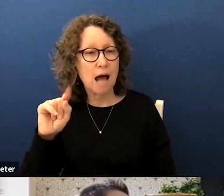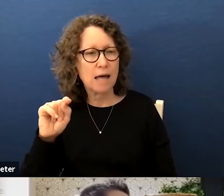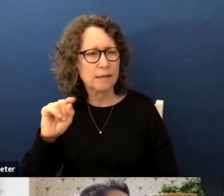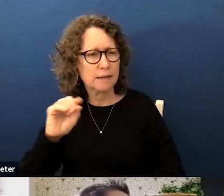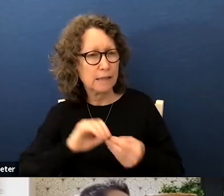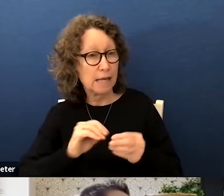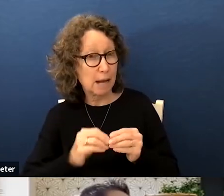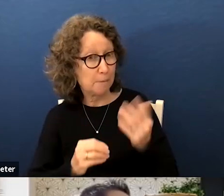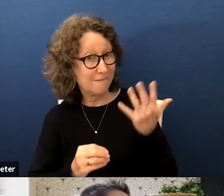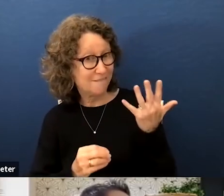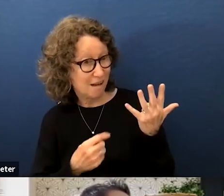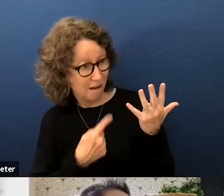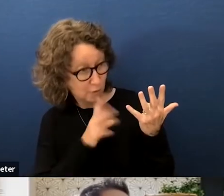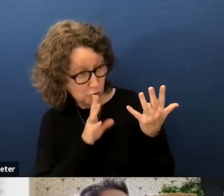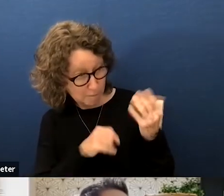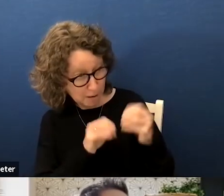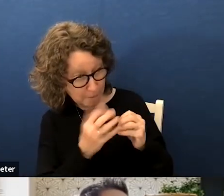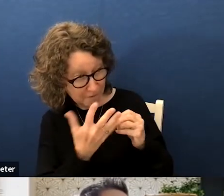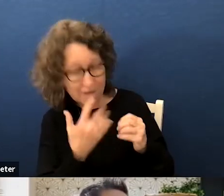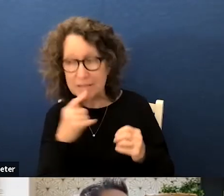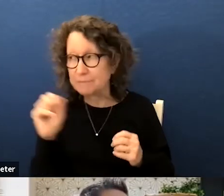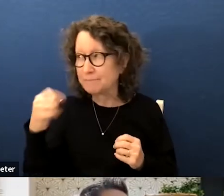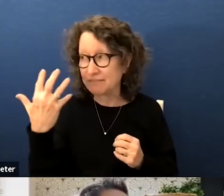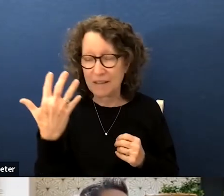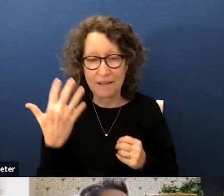five you said correct